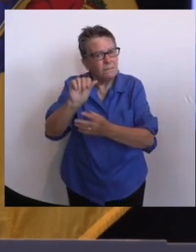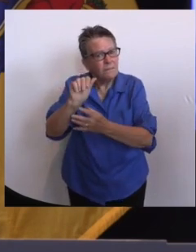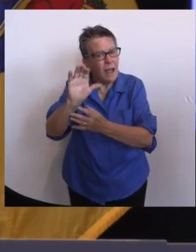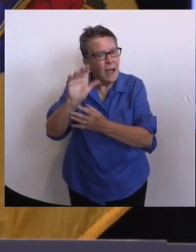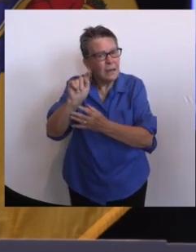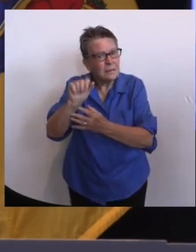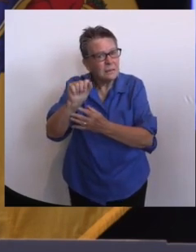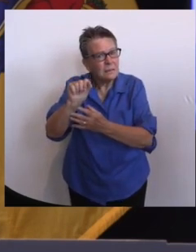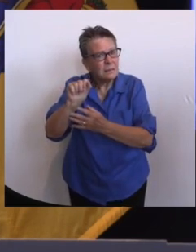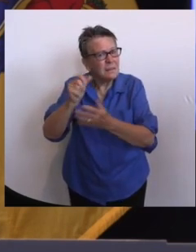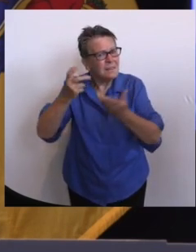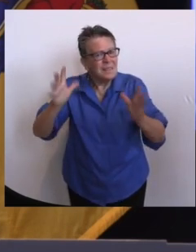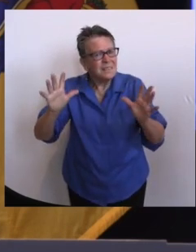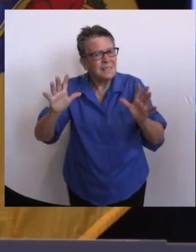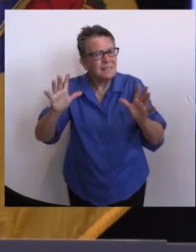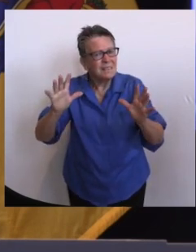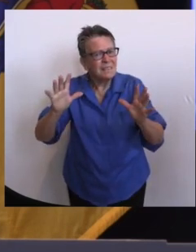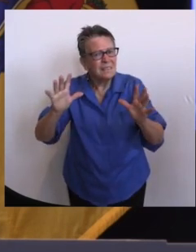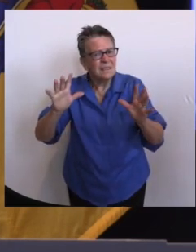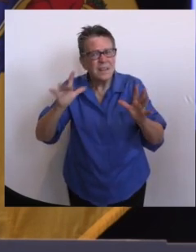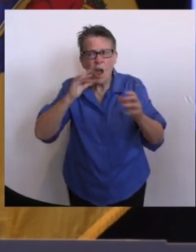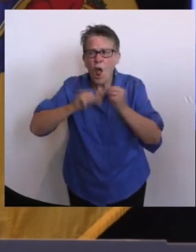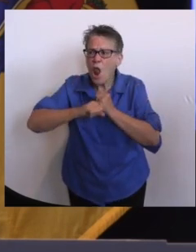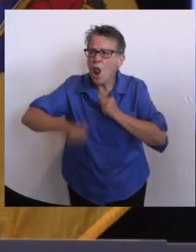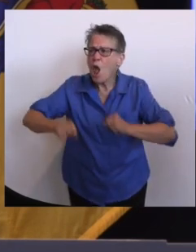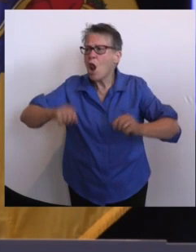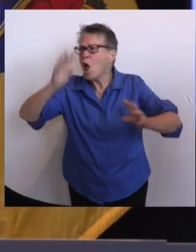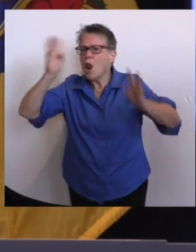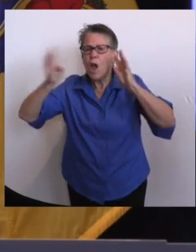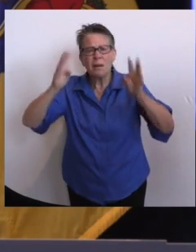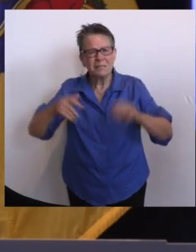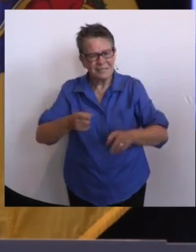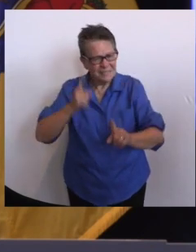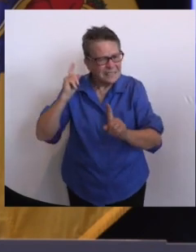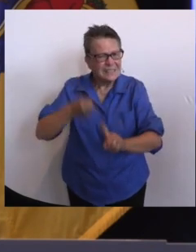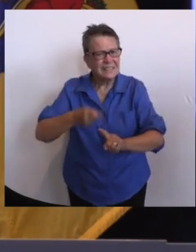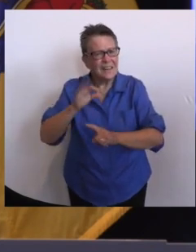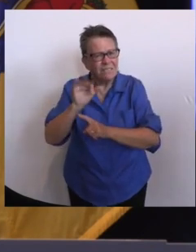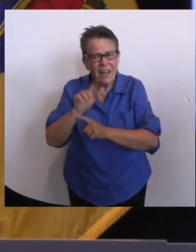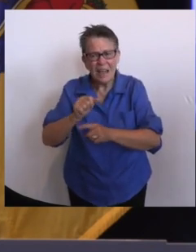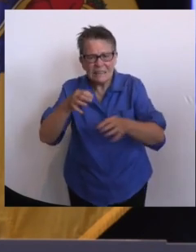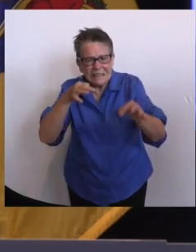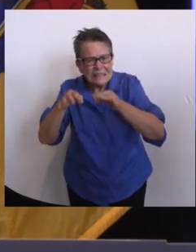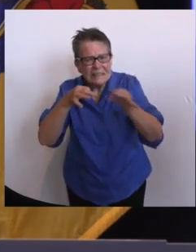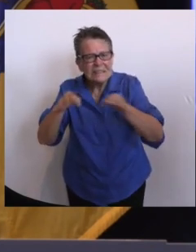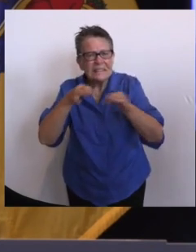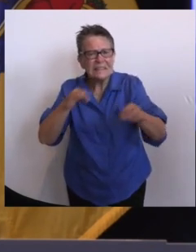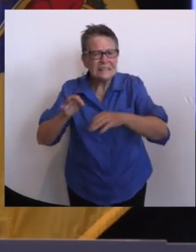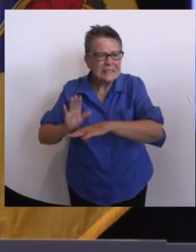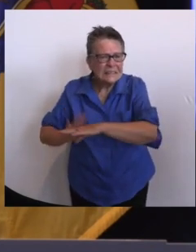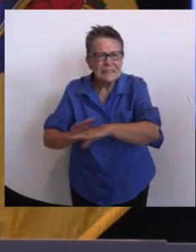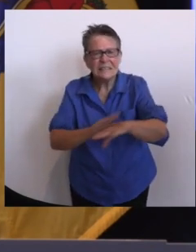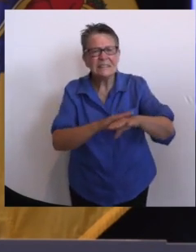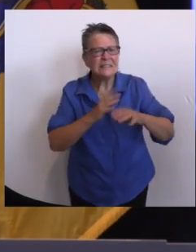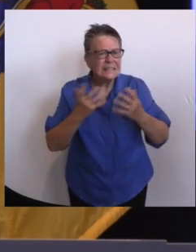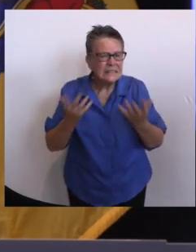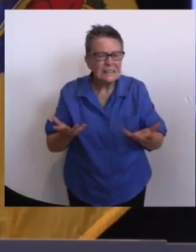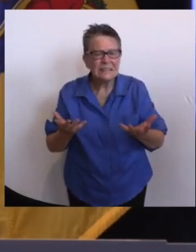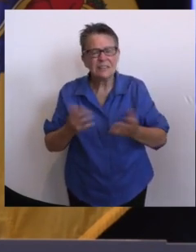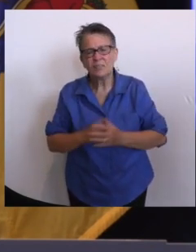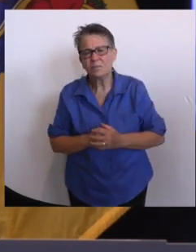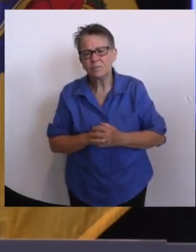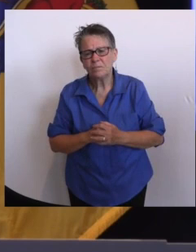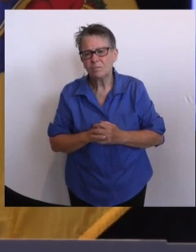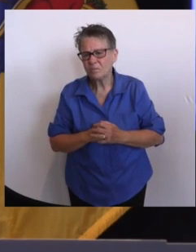where those facts, uh, lead us. Um, and Ed should weigh in here after, after a minute. I think Ed